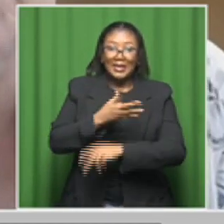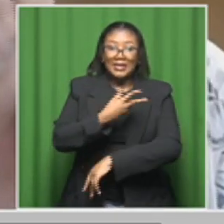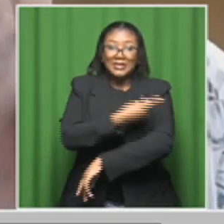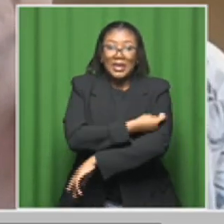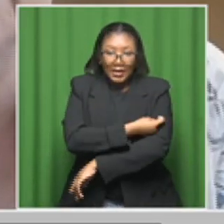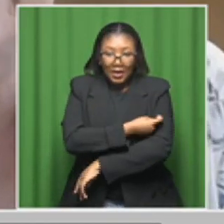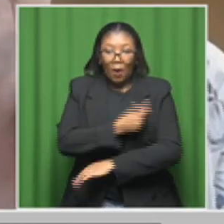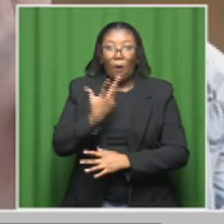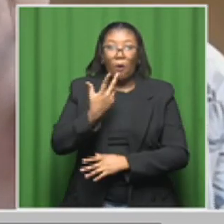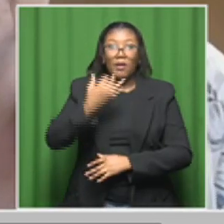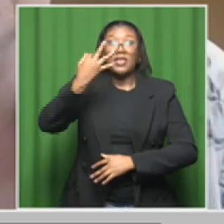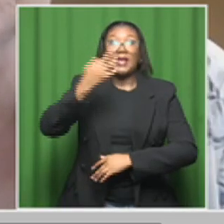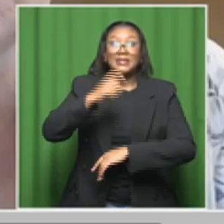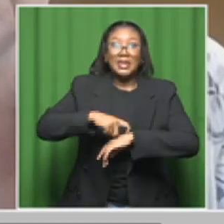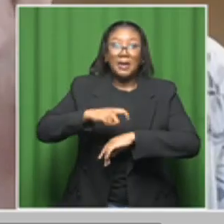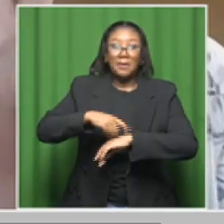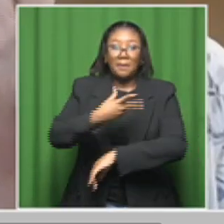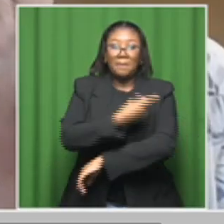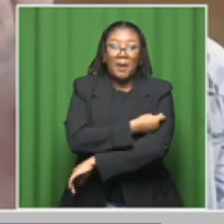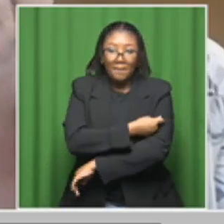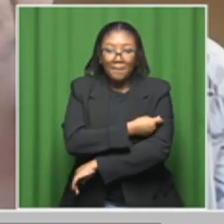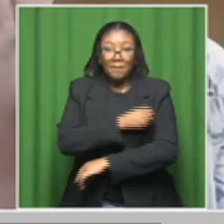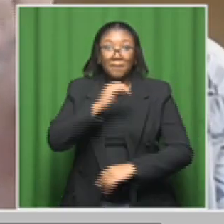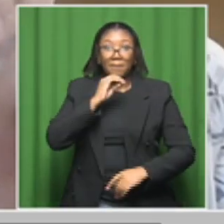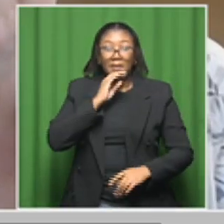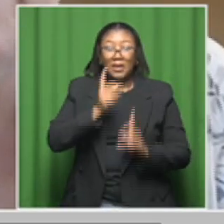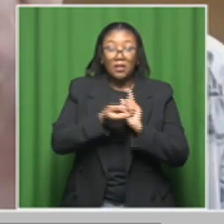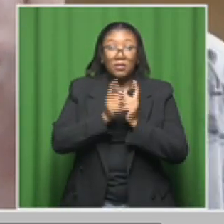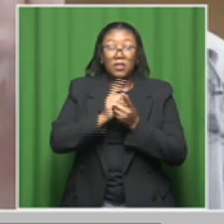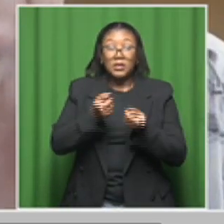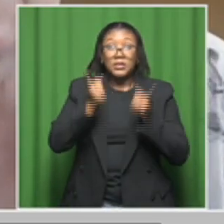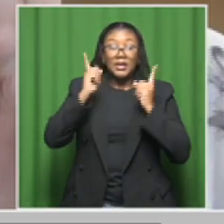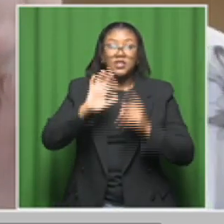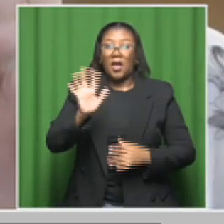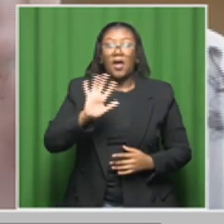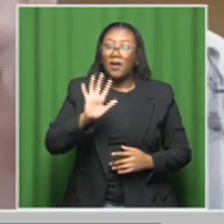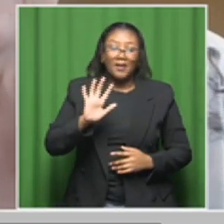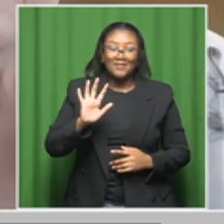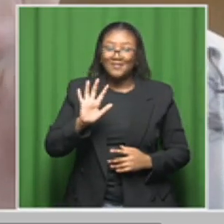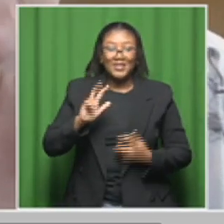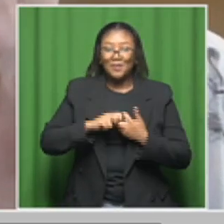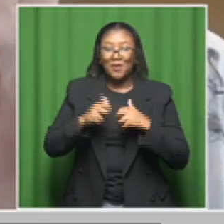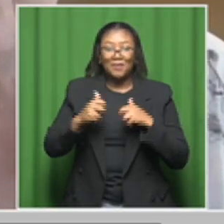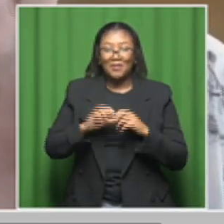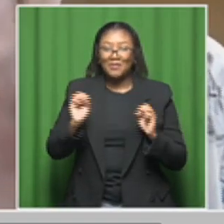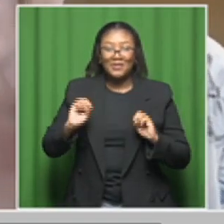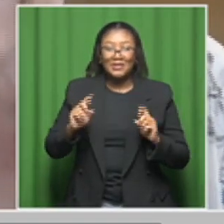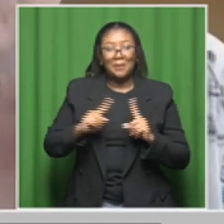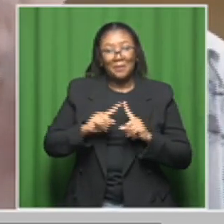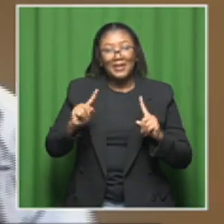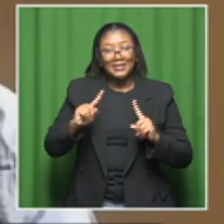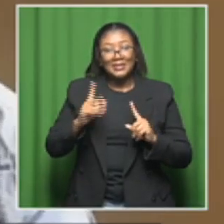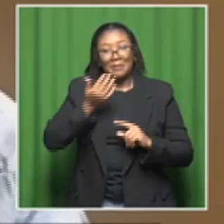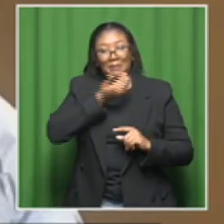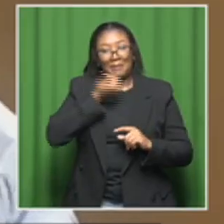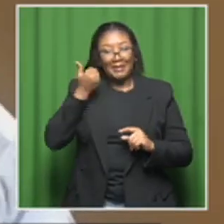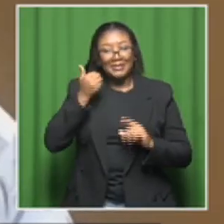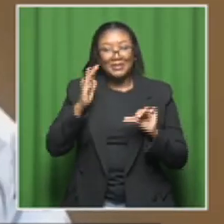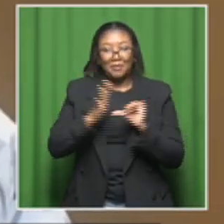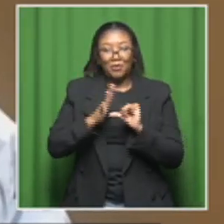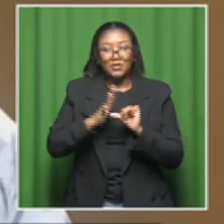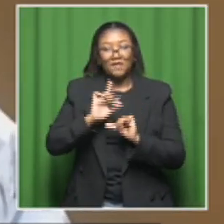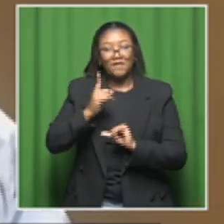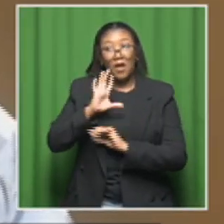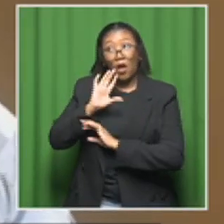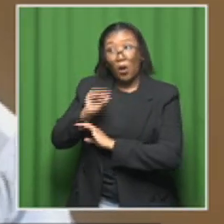previously regimens like that were implemented. I think the best thing to do is to ask your